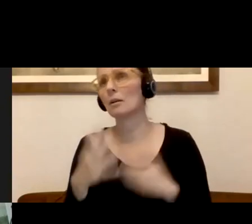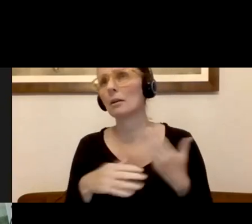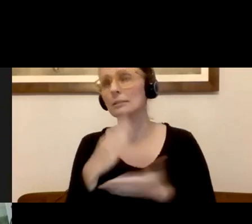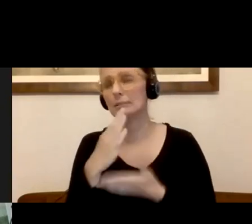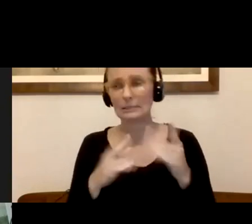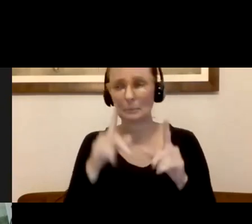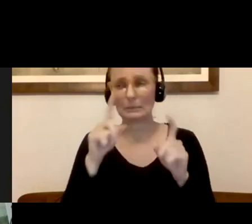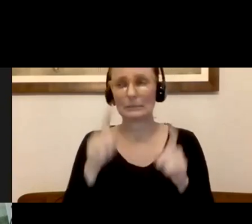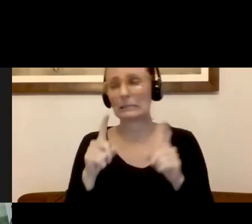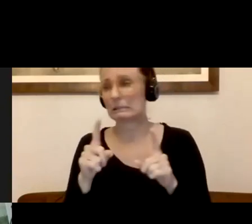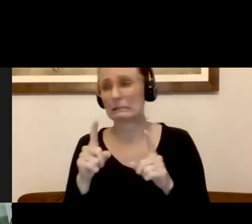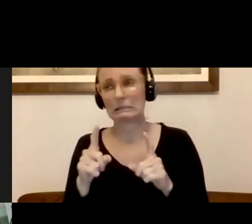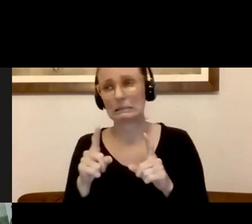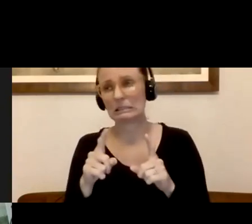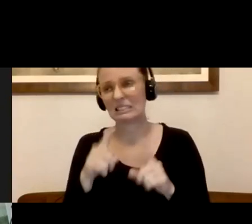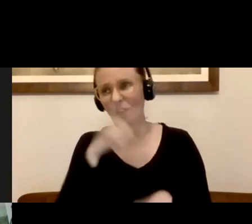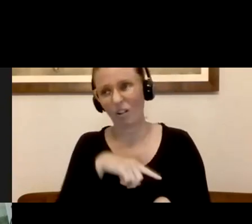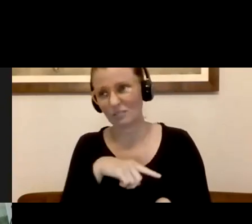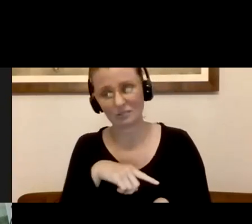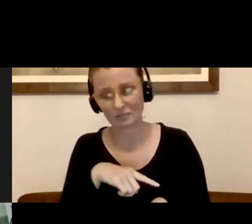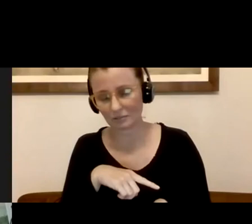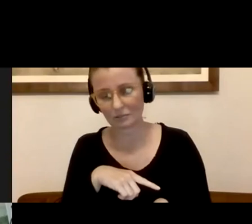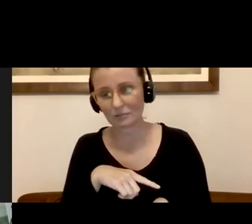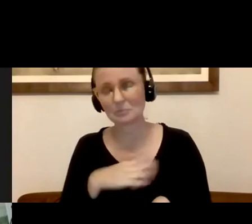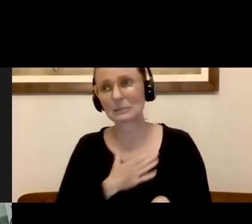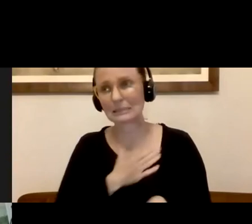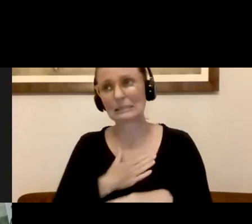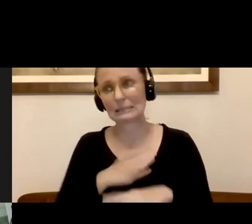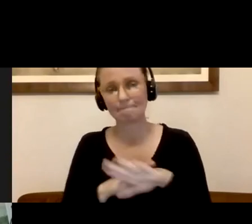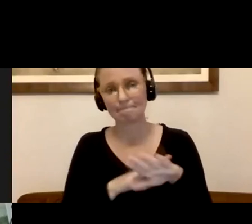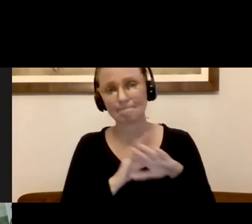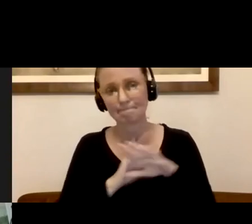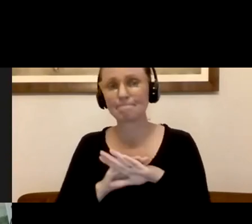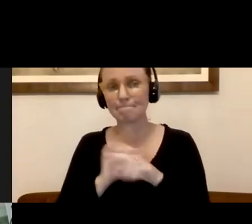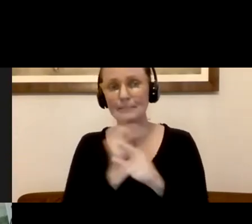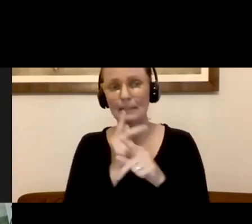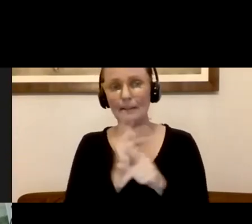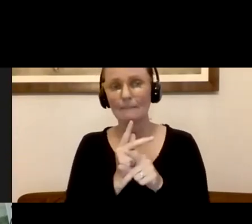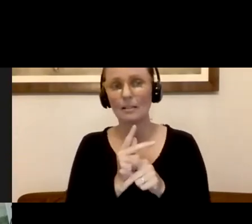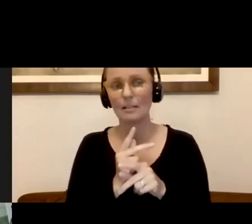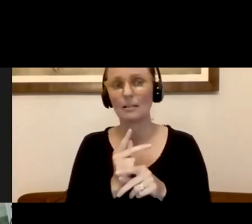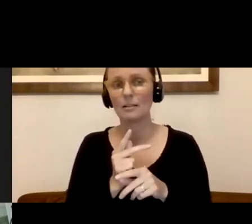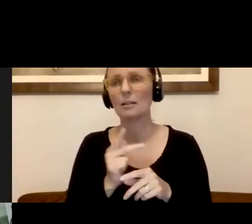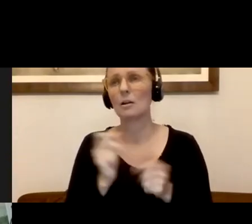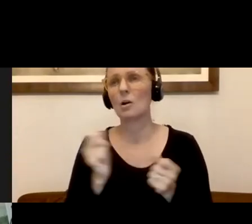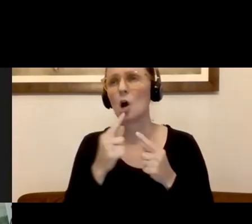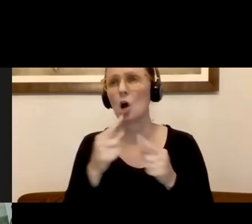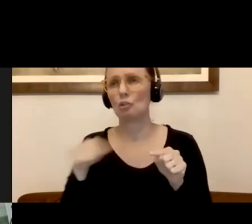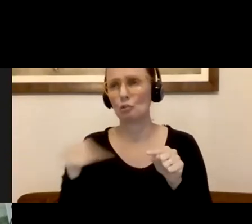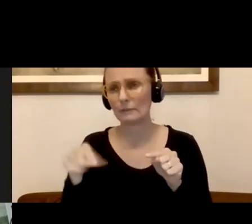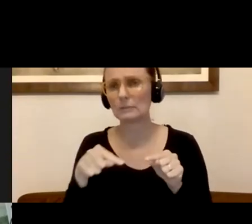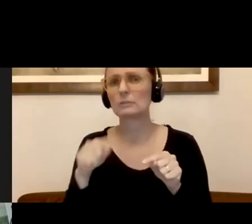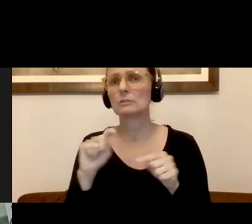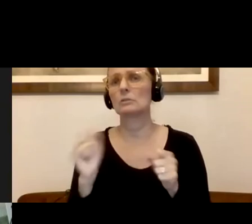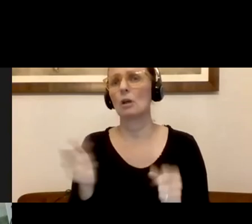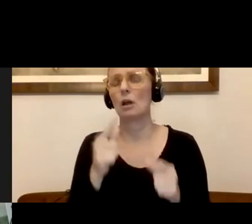there. So please be cautious of any of that. We are all very nervous and afraid about this virus. I understand that. And we're looking